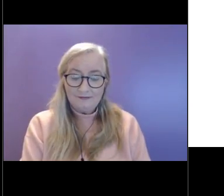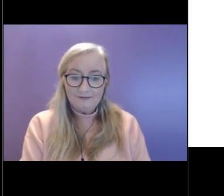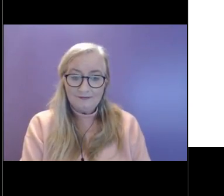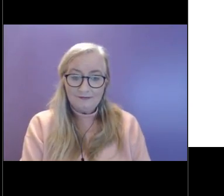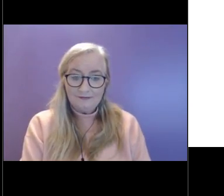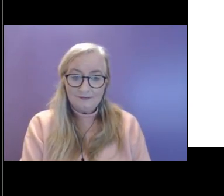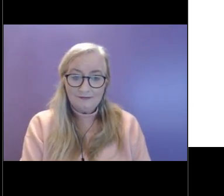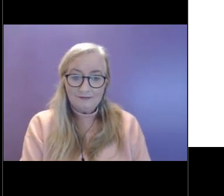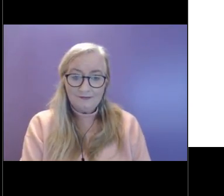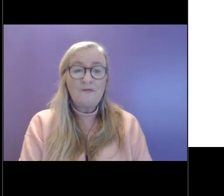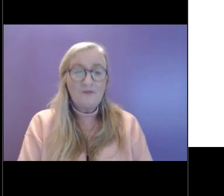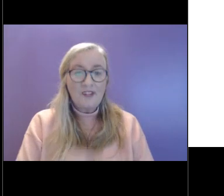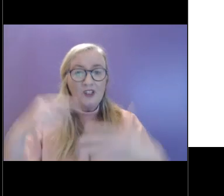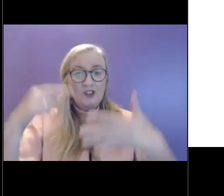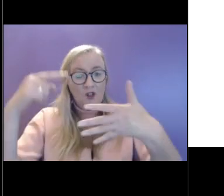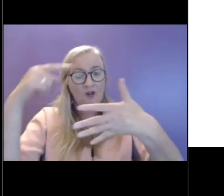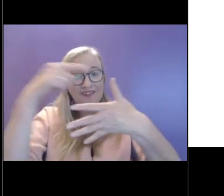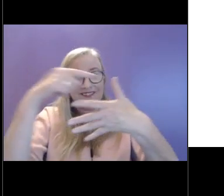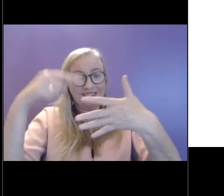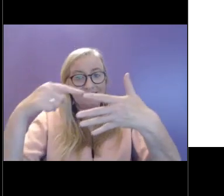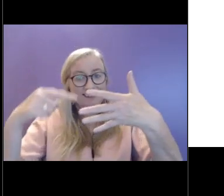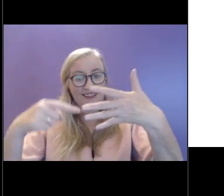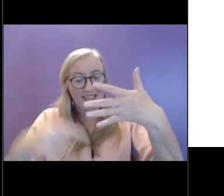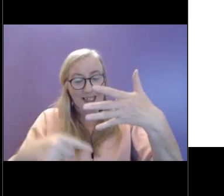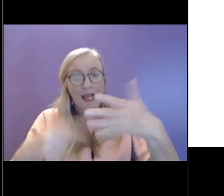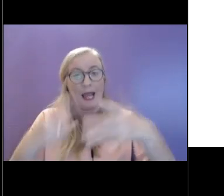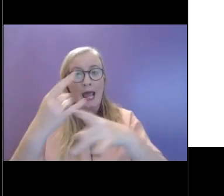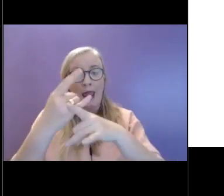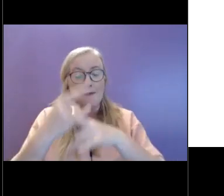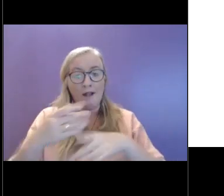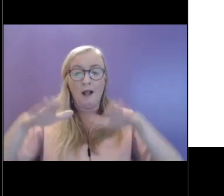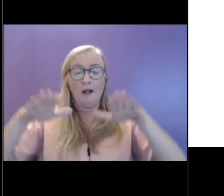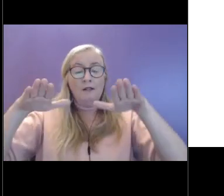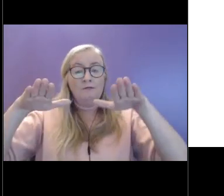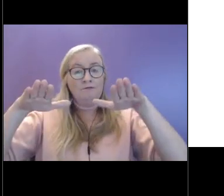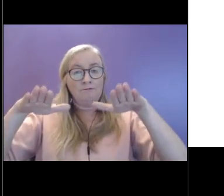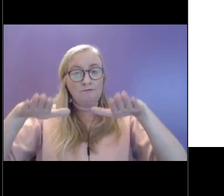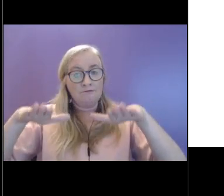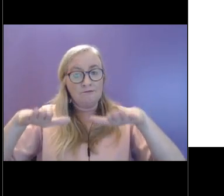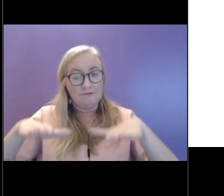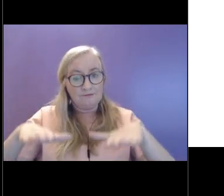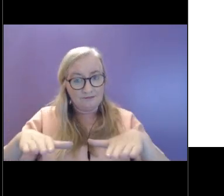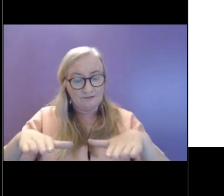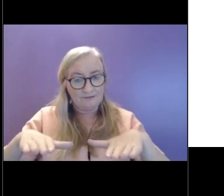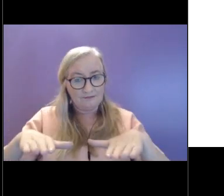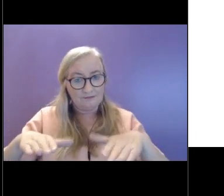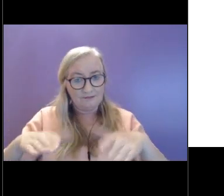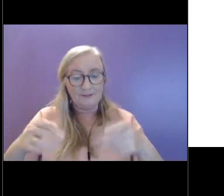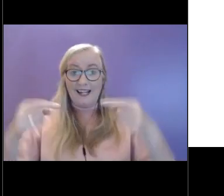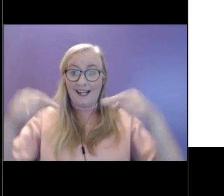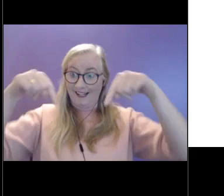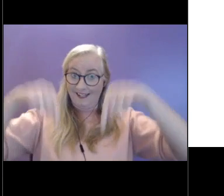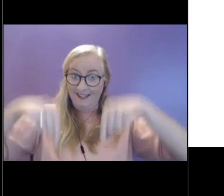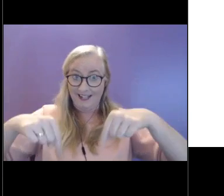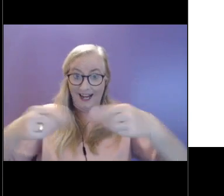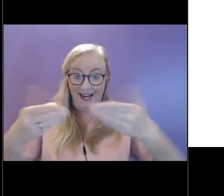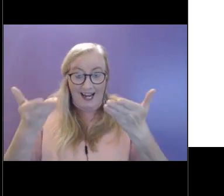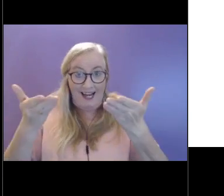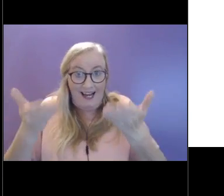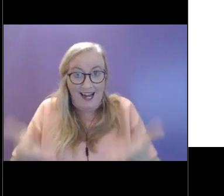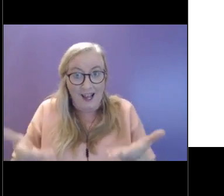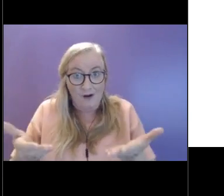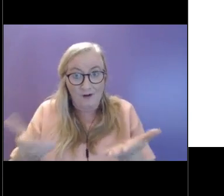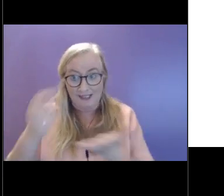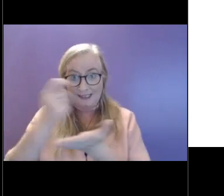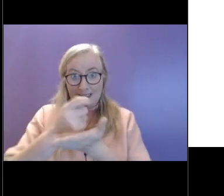So in this grounding technique. We're trying to stay present. And I hope